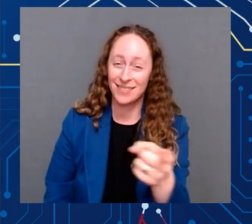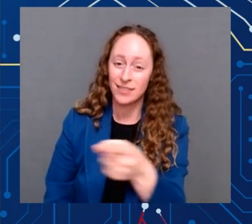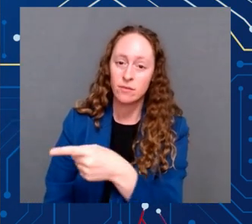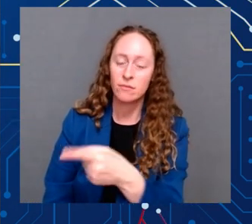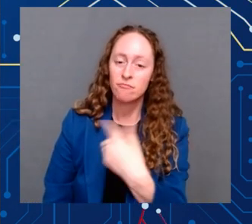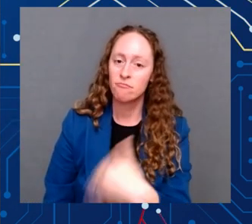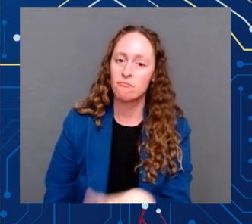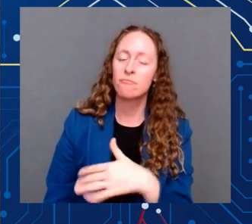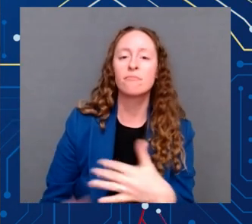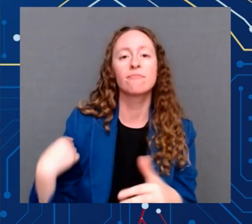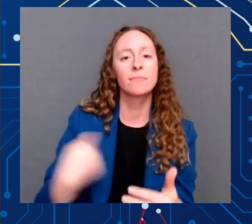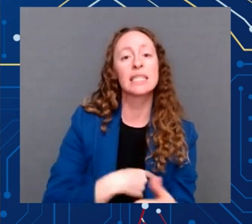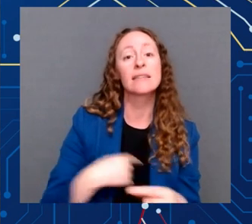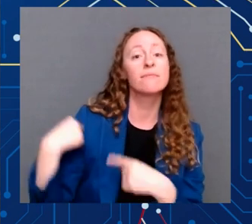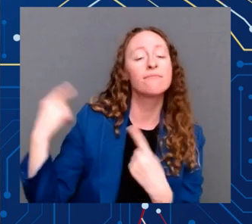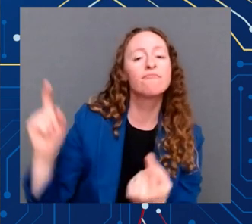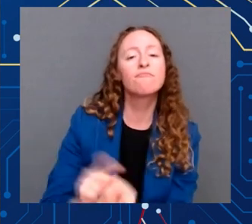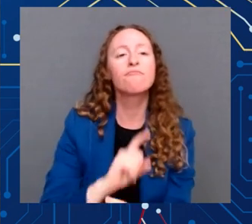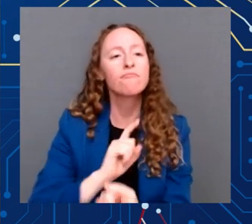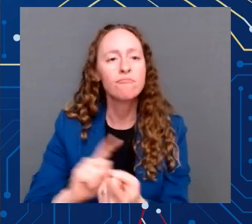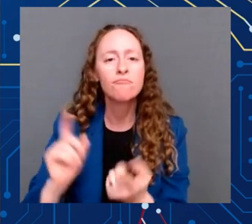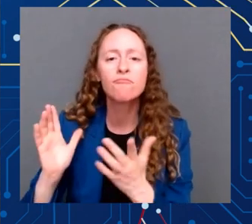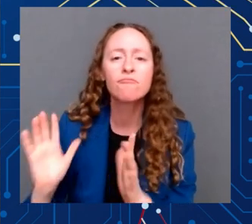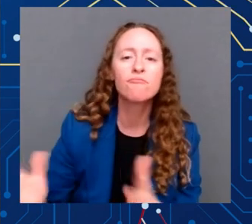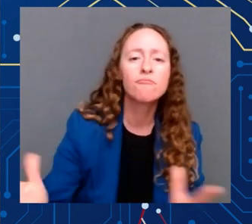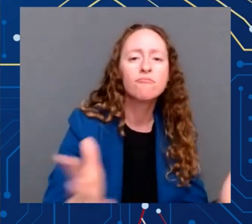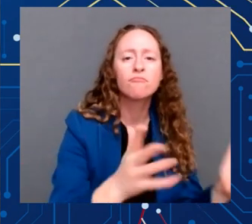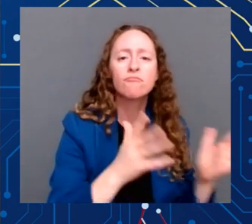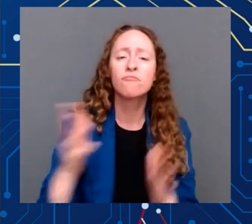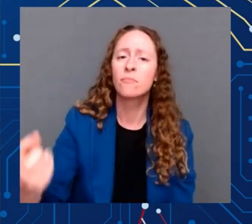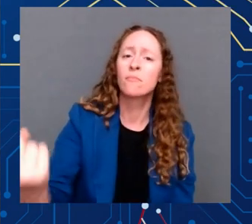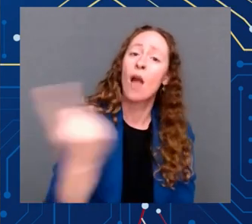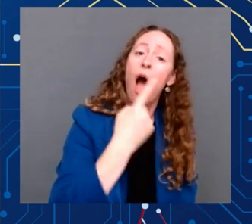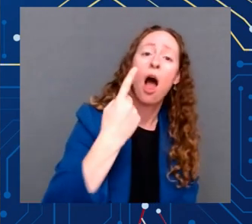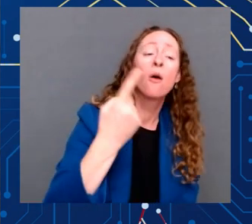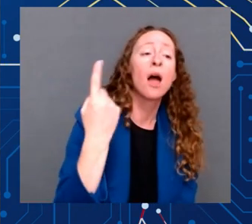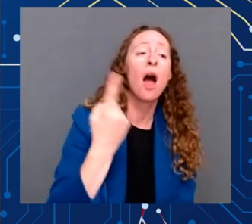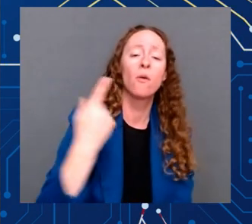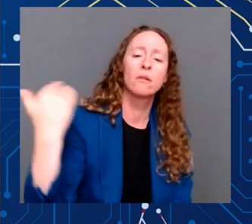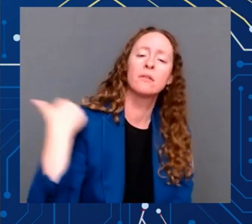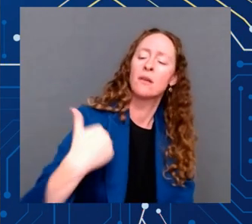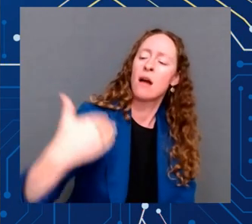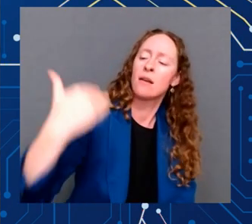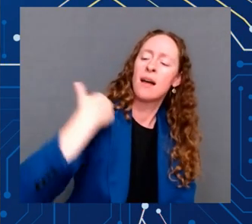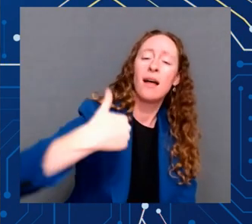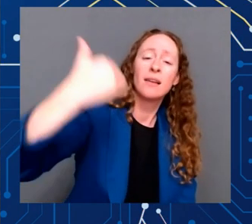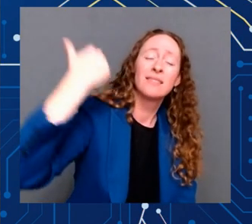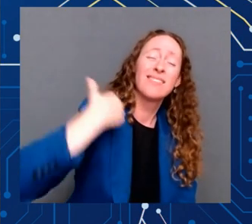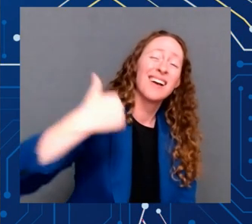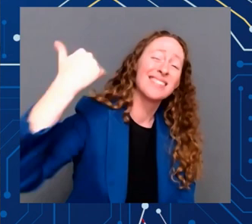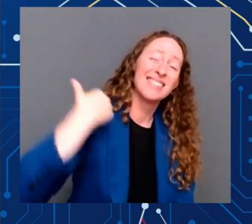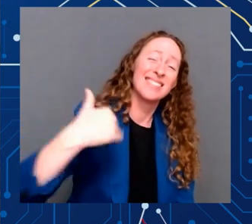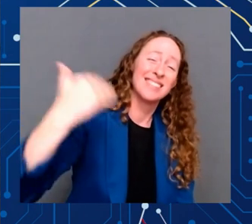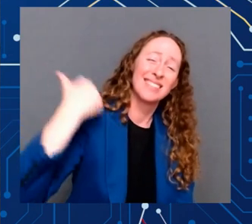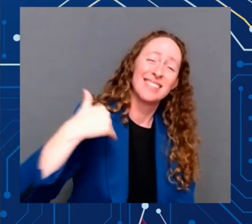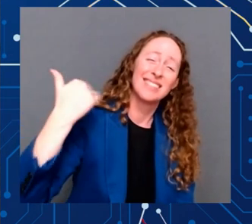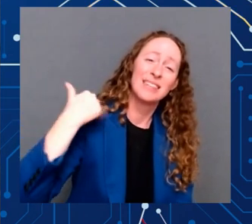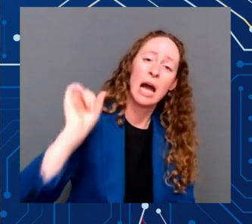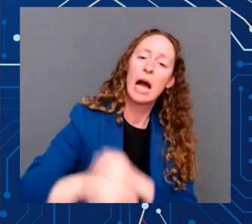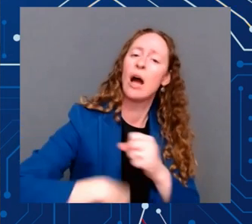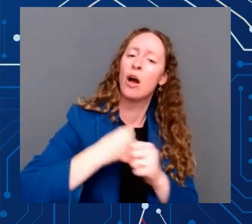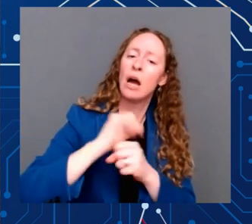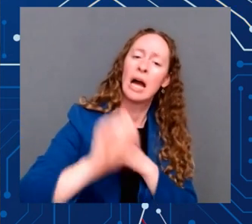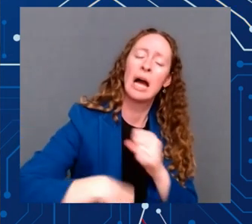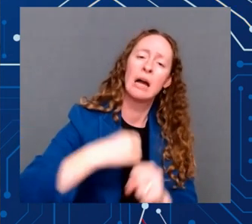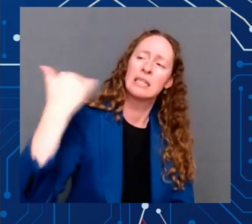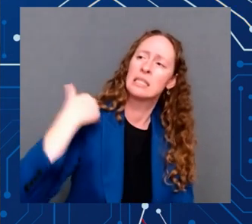calling for key investments that are made in this bill. For years, you've been calling for it. You helped make it happen. You represent